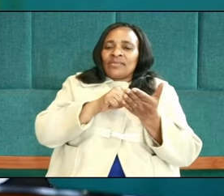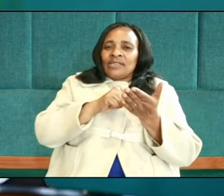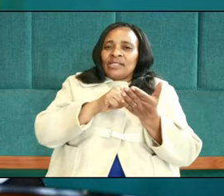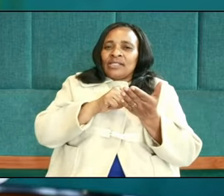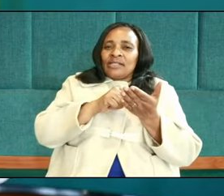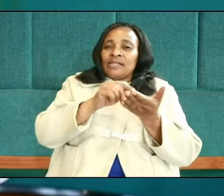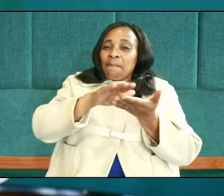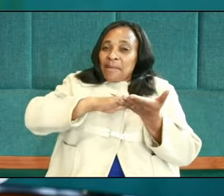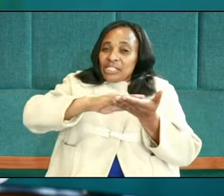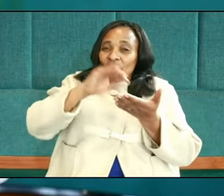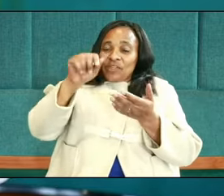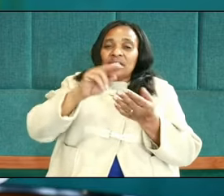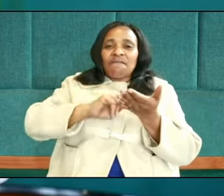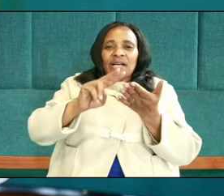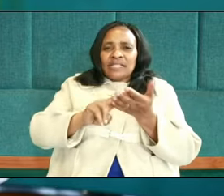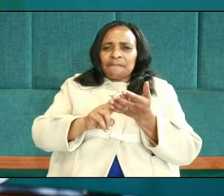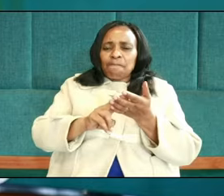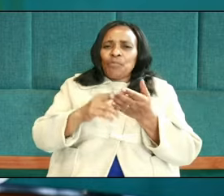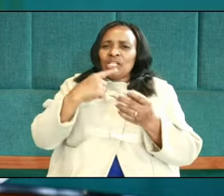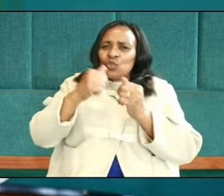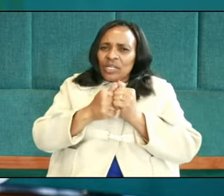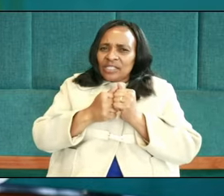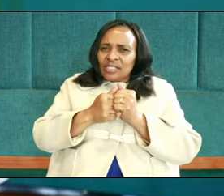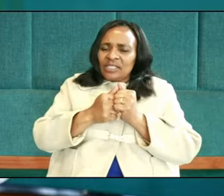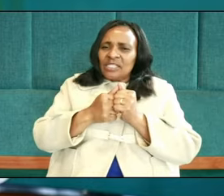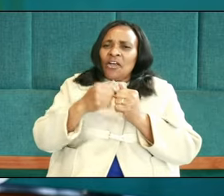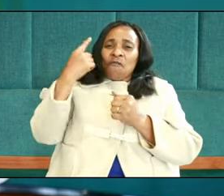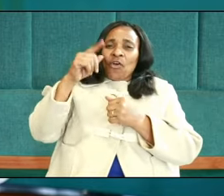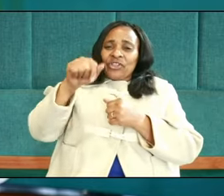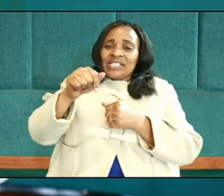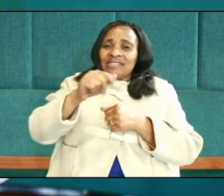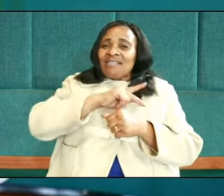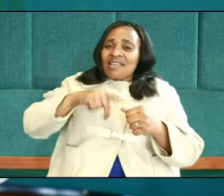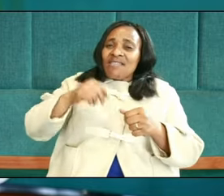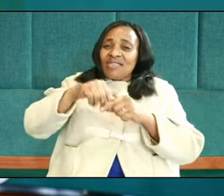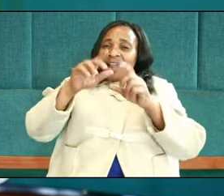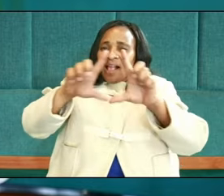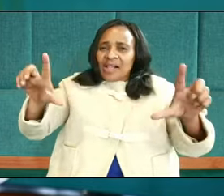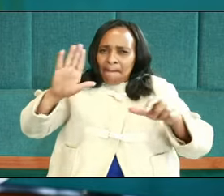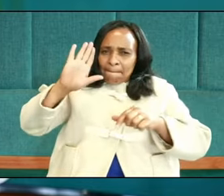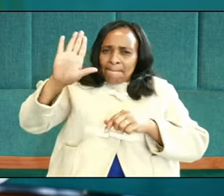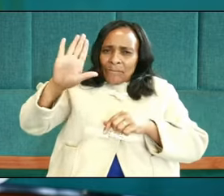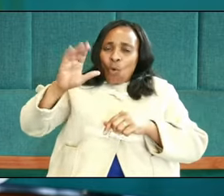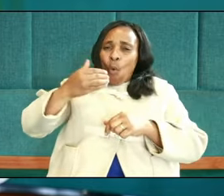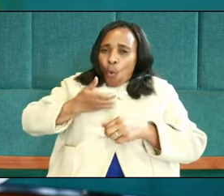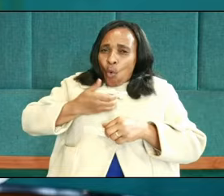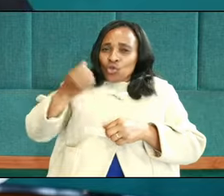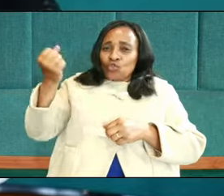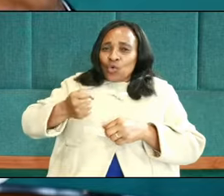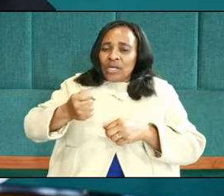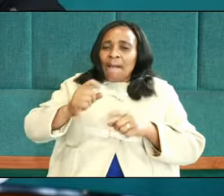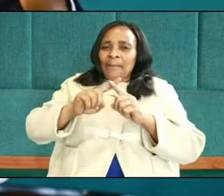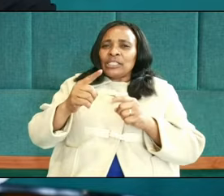that text. So the text says, they did not gain possession of the land by their own sword, nor